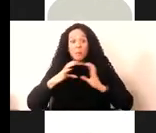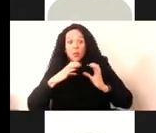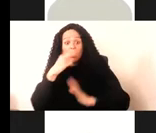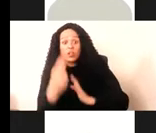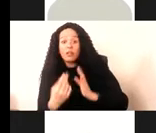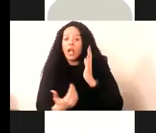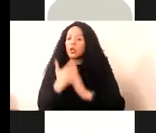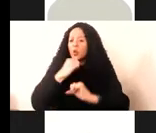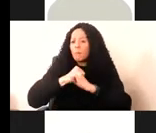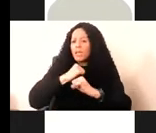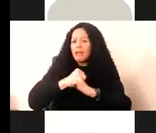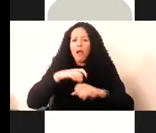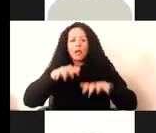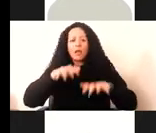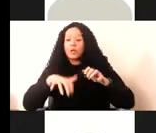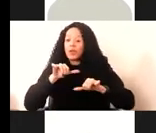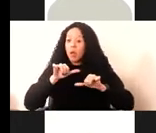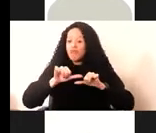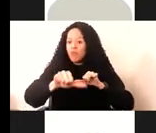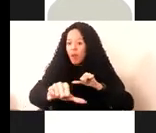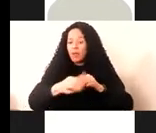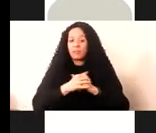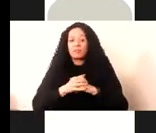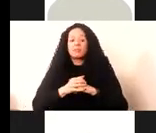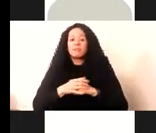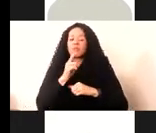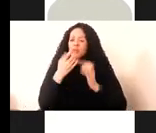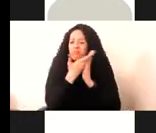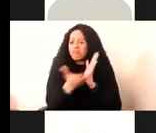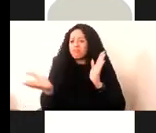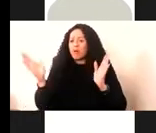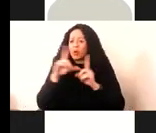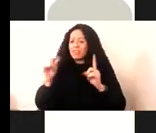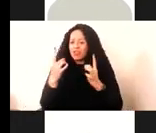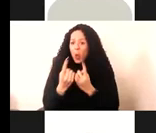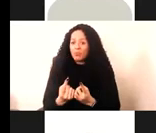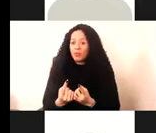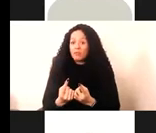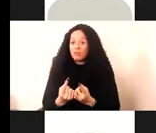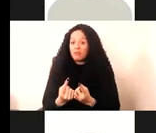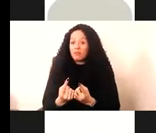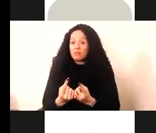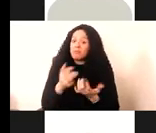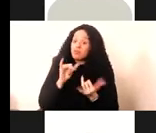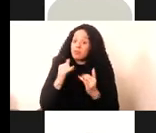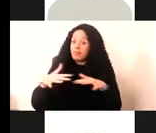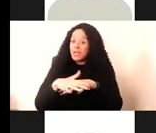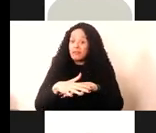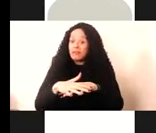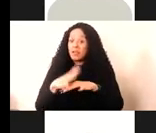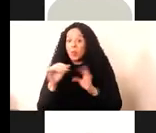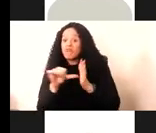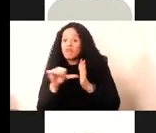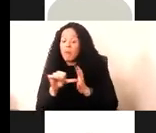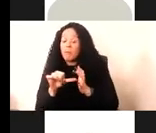So a very wide array of digital objects, which sometimes intersect with the problems